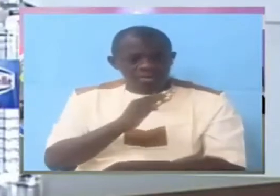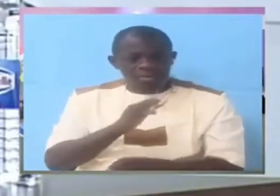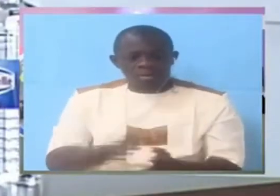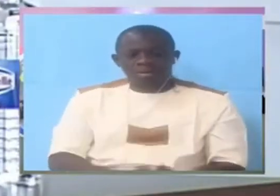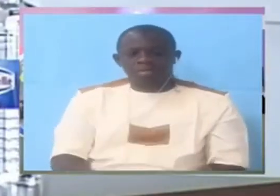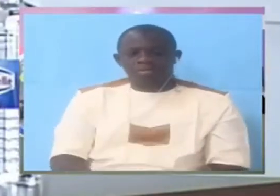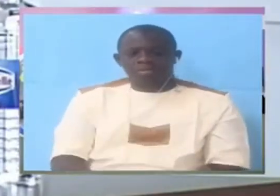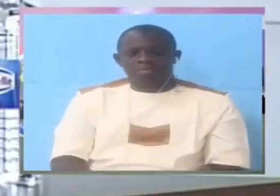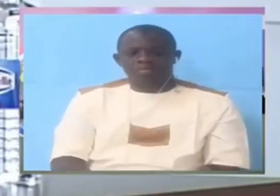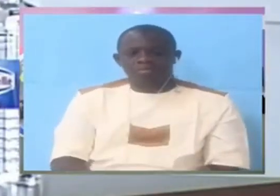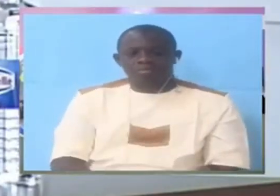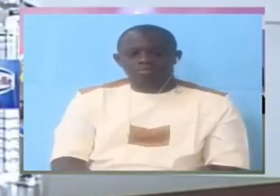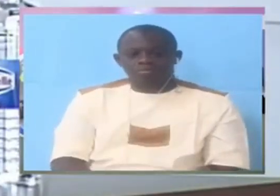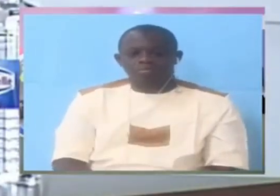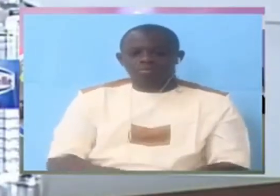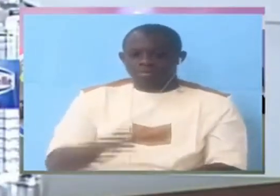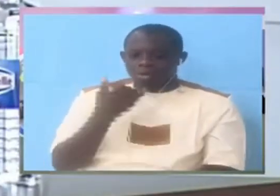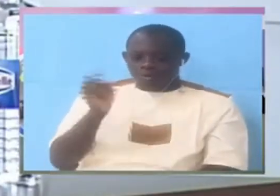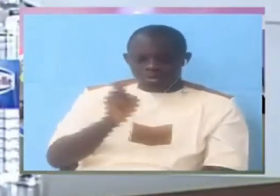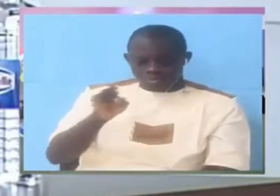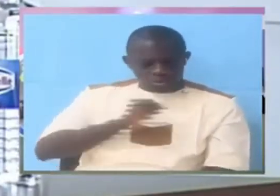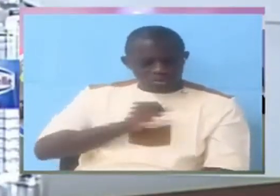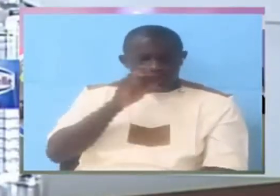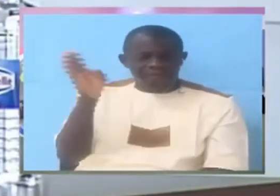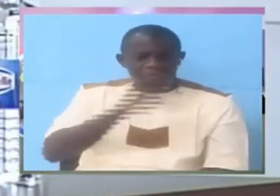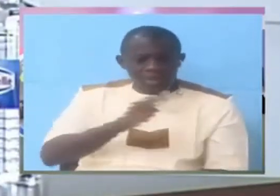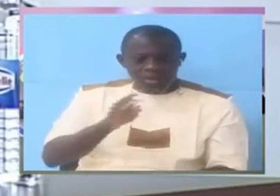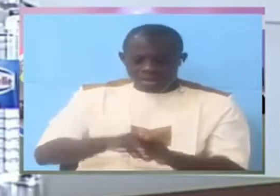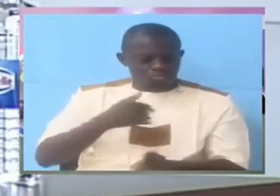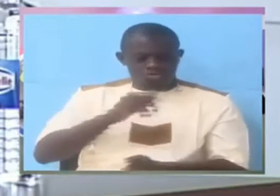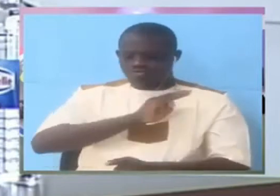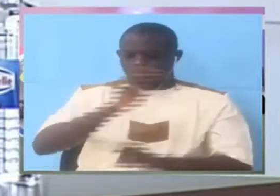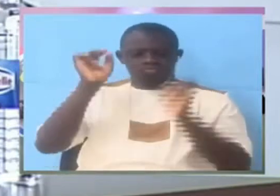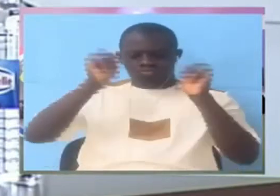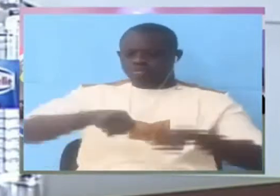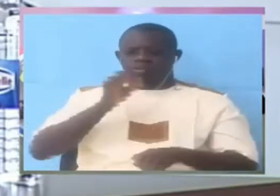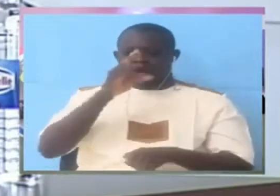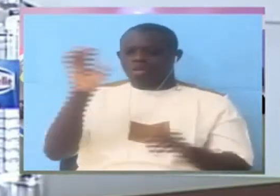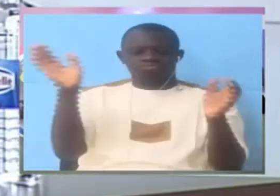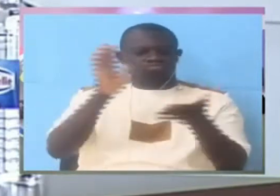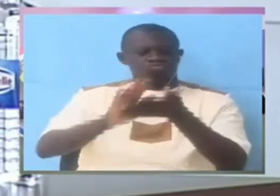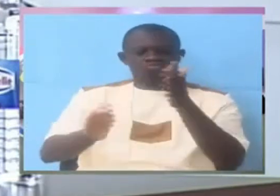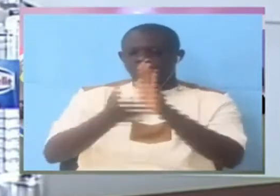what he said is a lie yes I can't say anything on that and